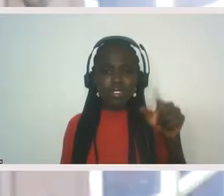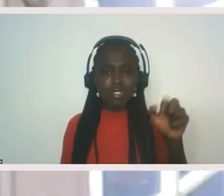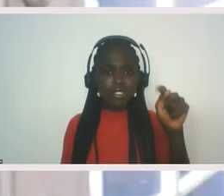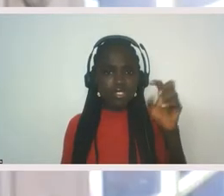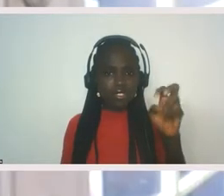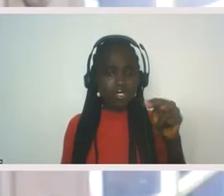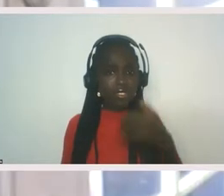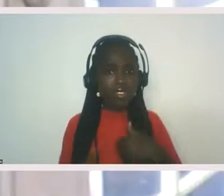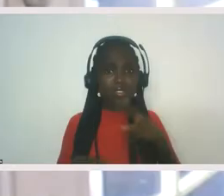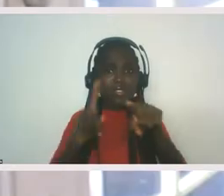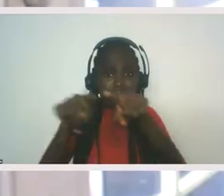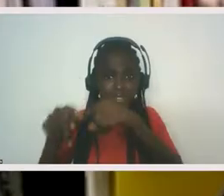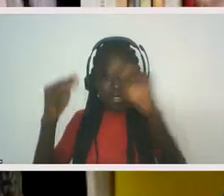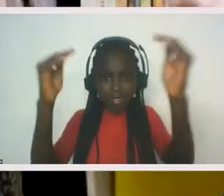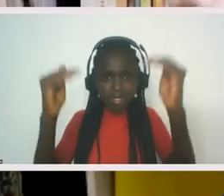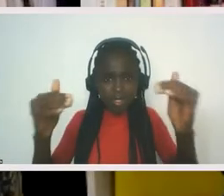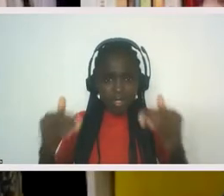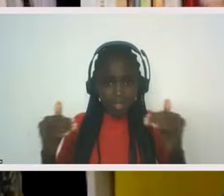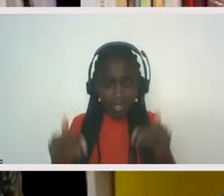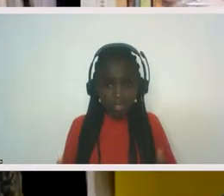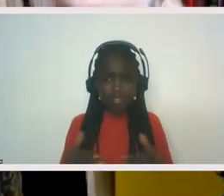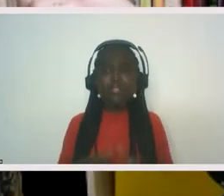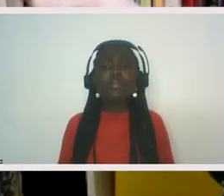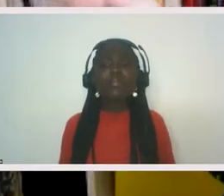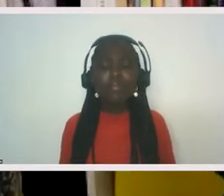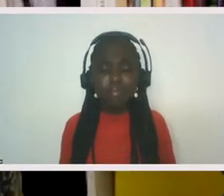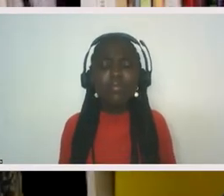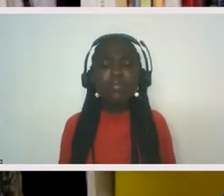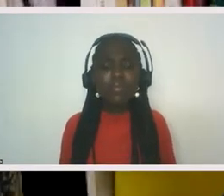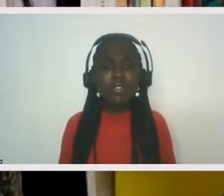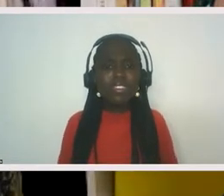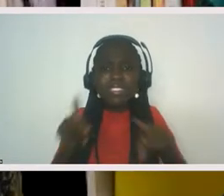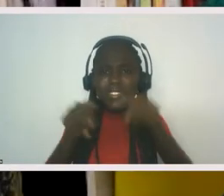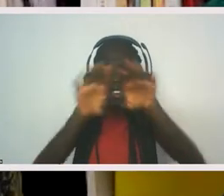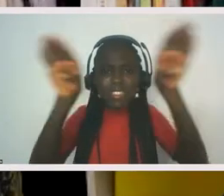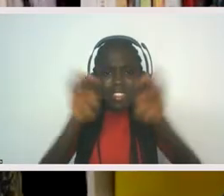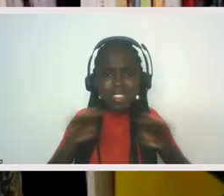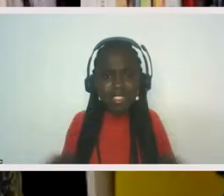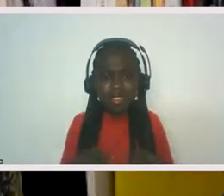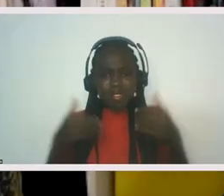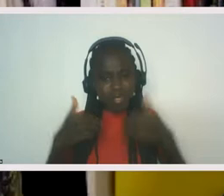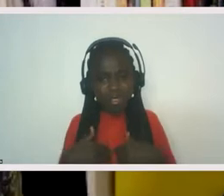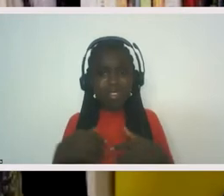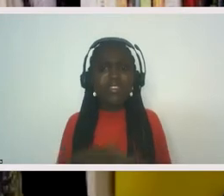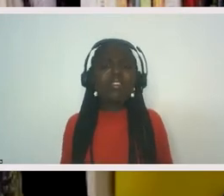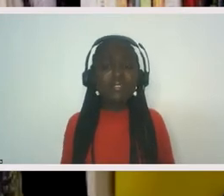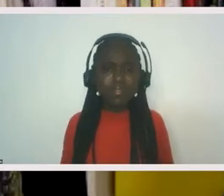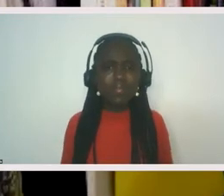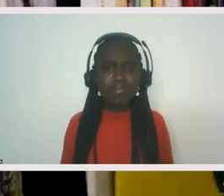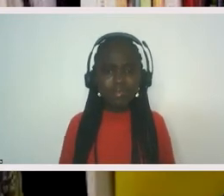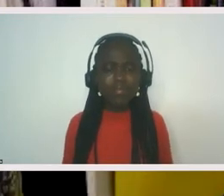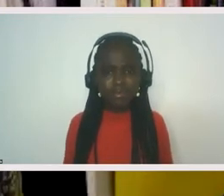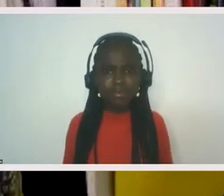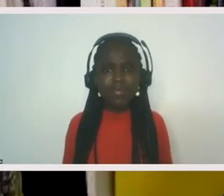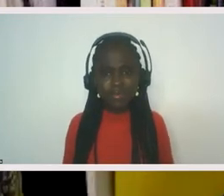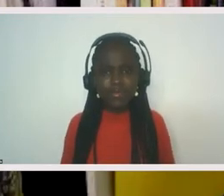And this is what I love about Pukaleini's work from Hawaii, where they talk about the stages of decolonization, what